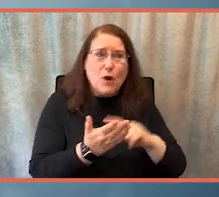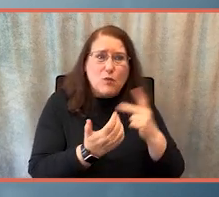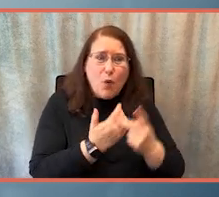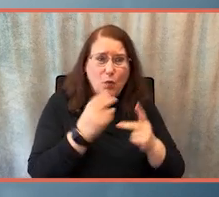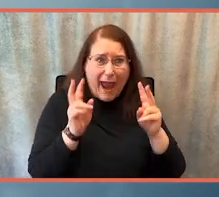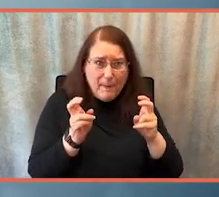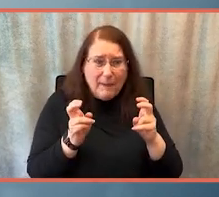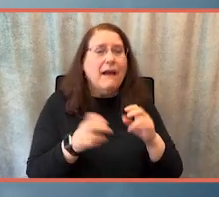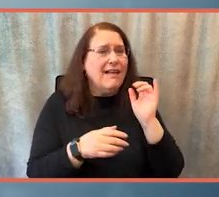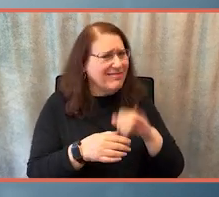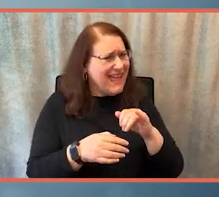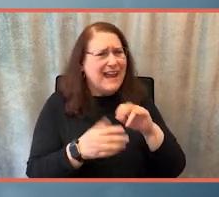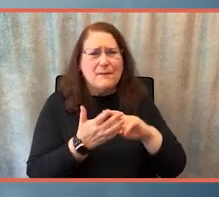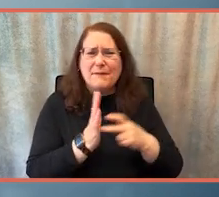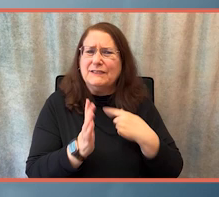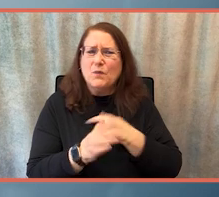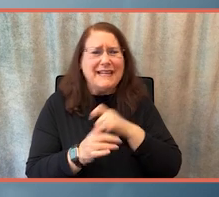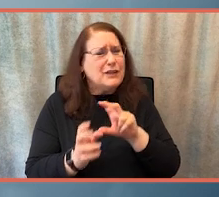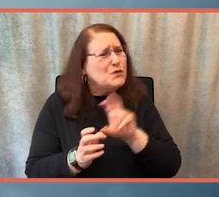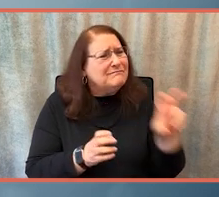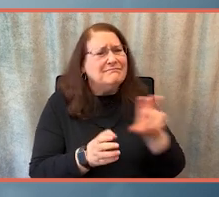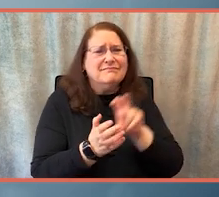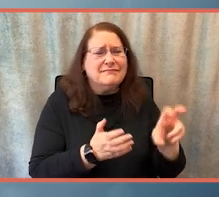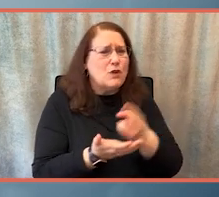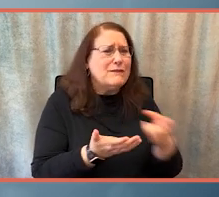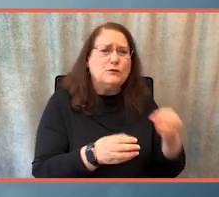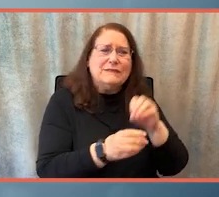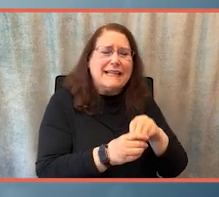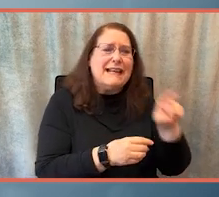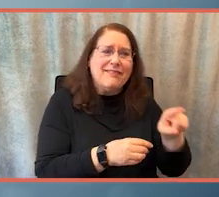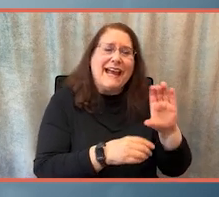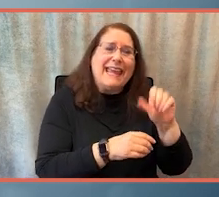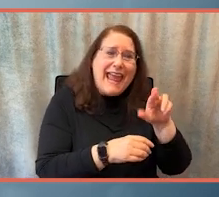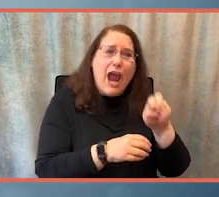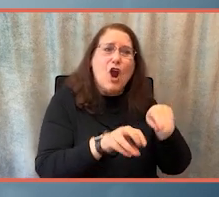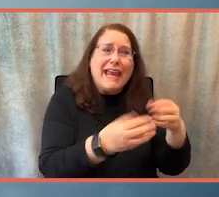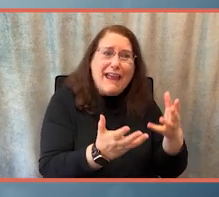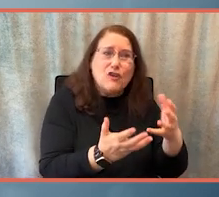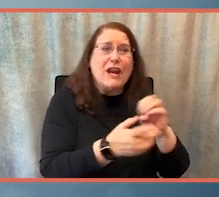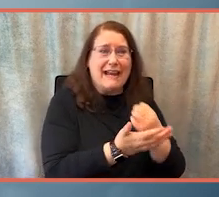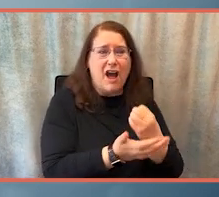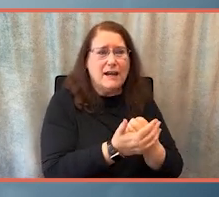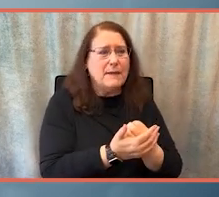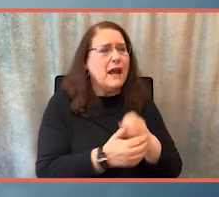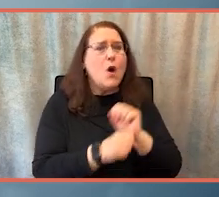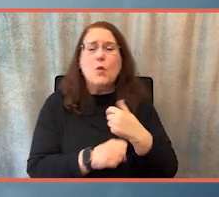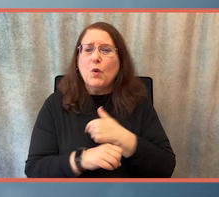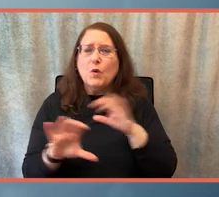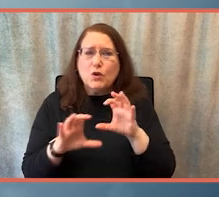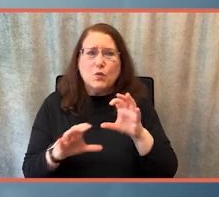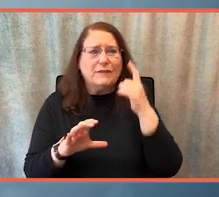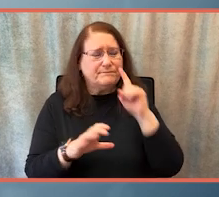put the resources into the caregiving economy and support them. The work that we are doing that is about taking care of our elderly